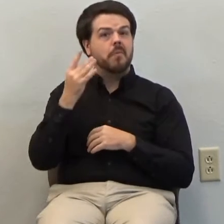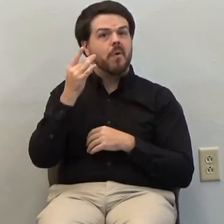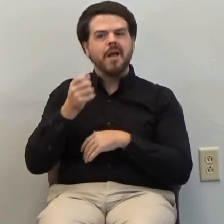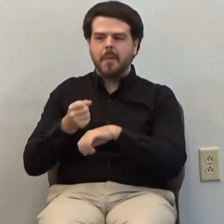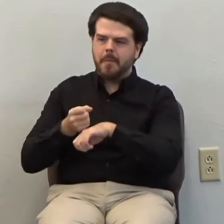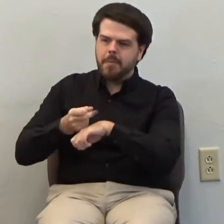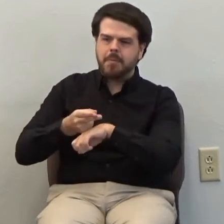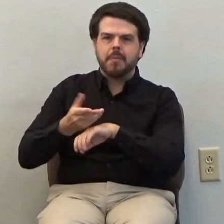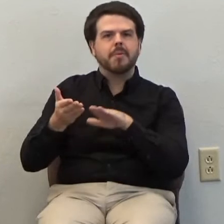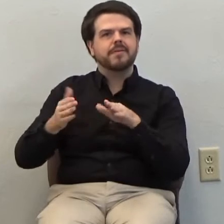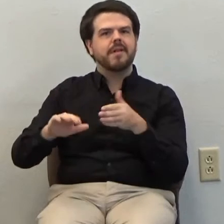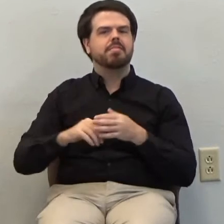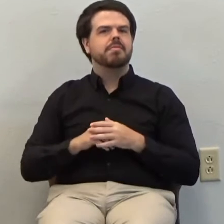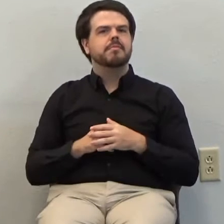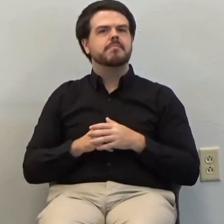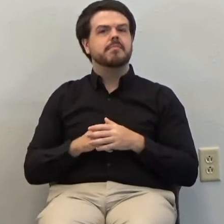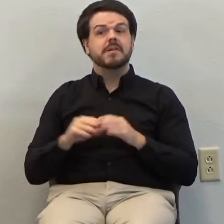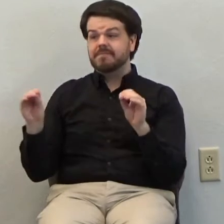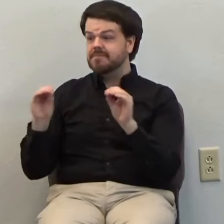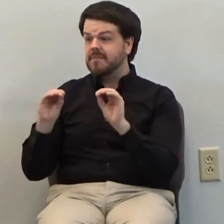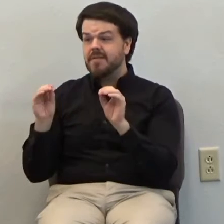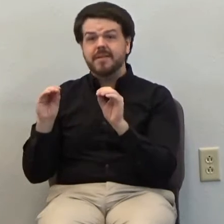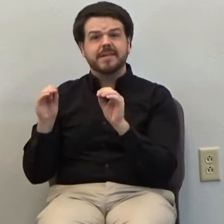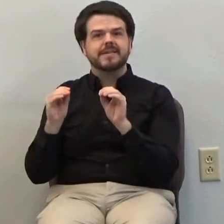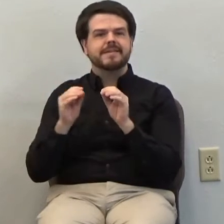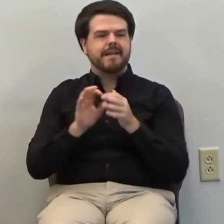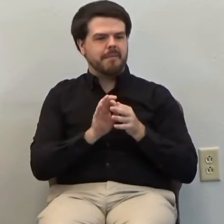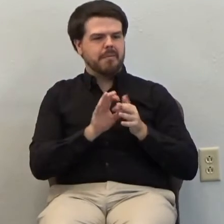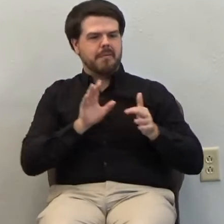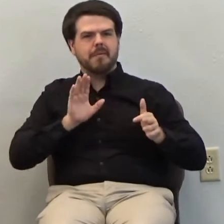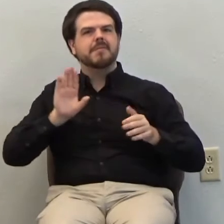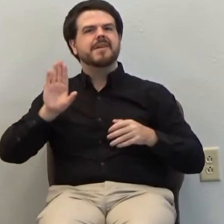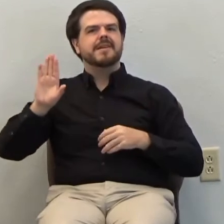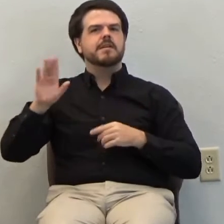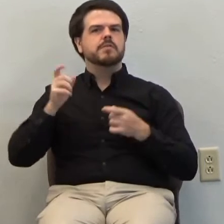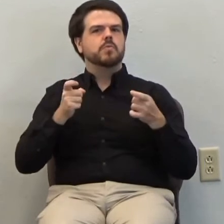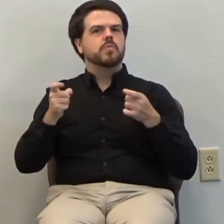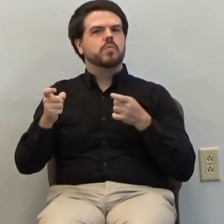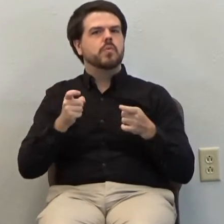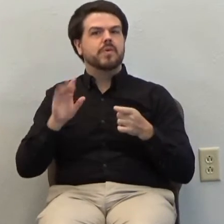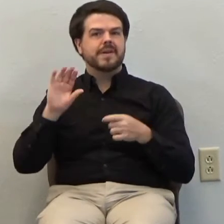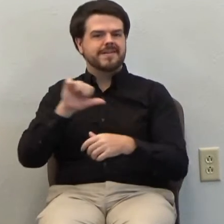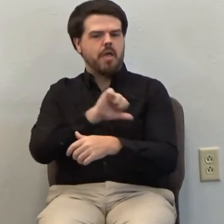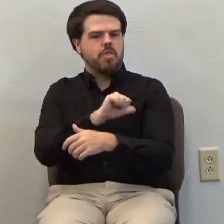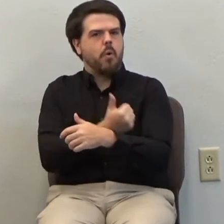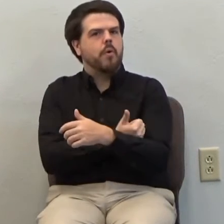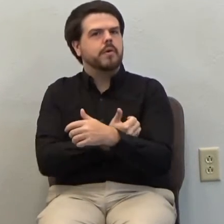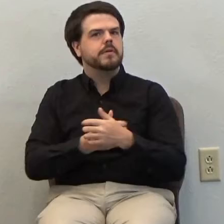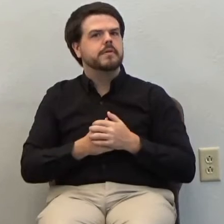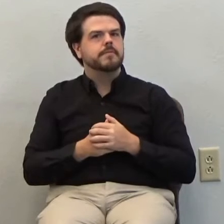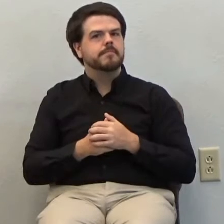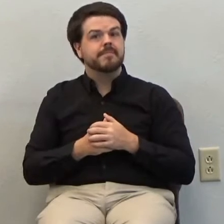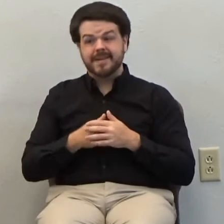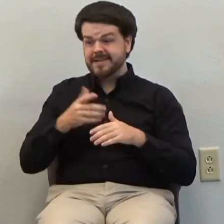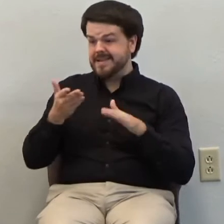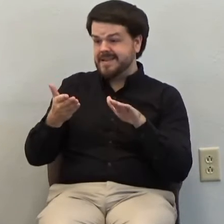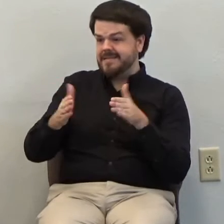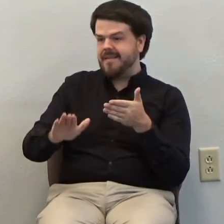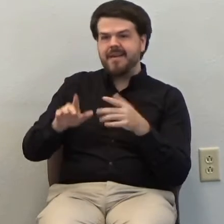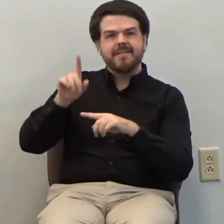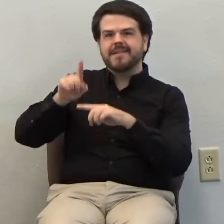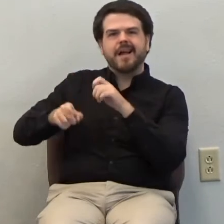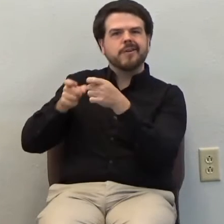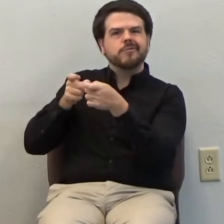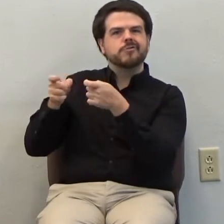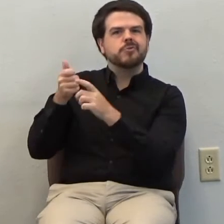nothing is outside of his rule or his authority. Death cannot rule him. He